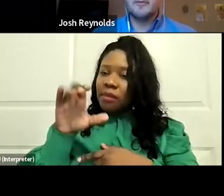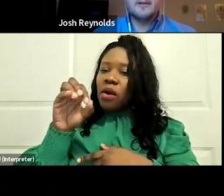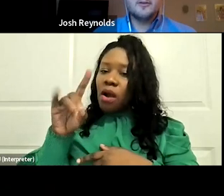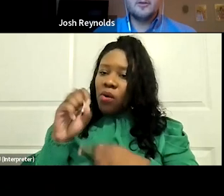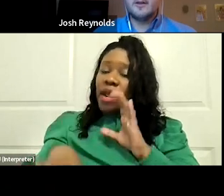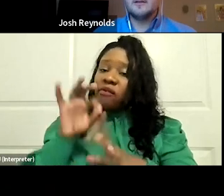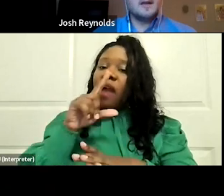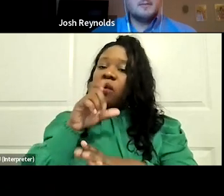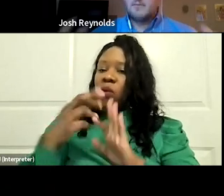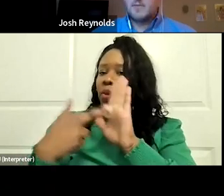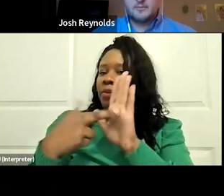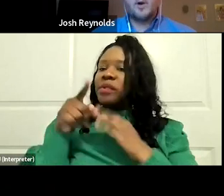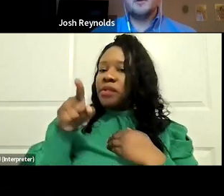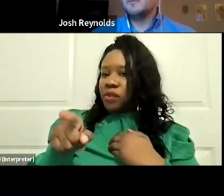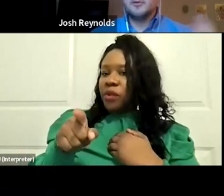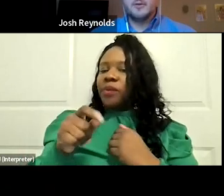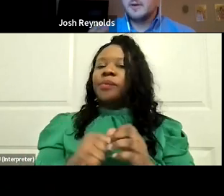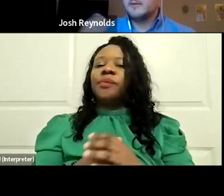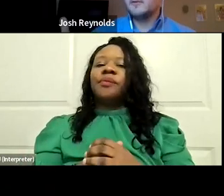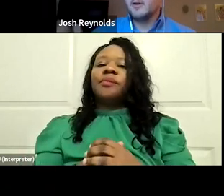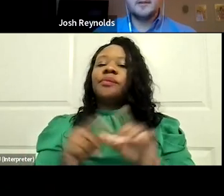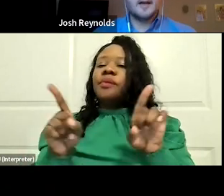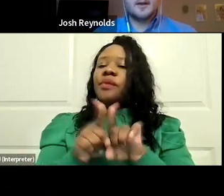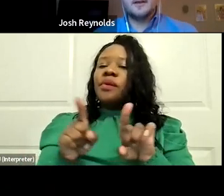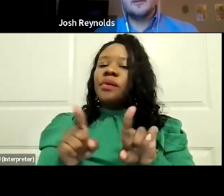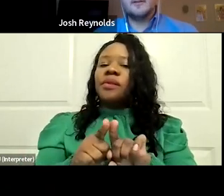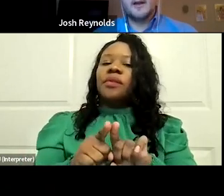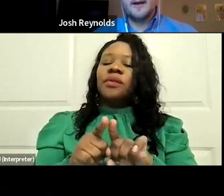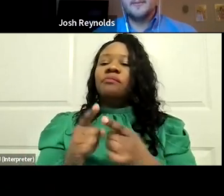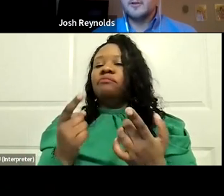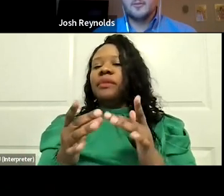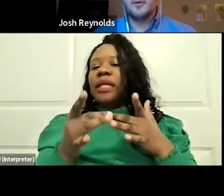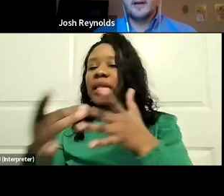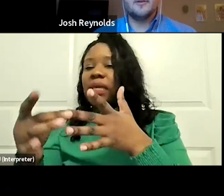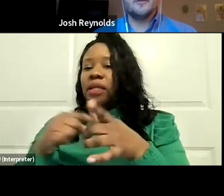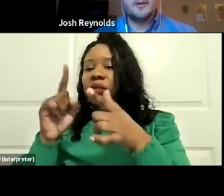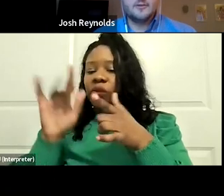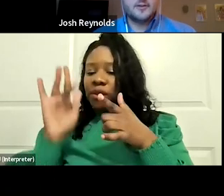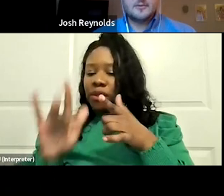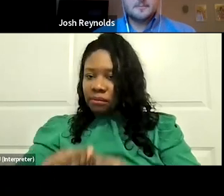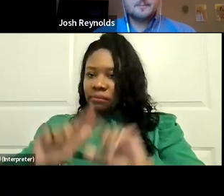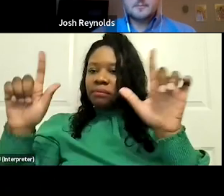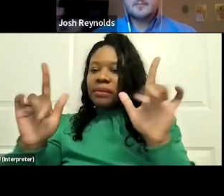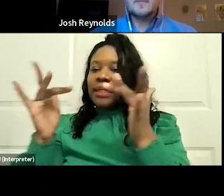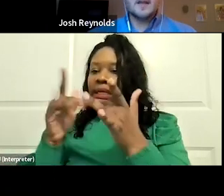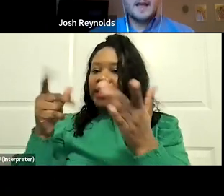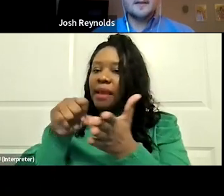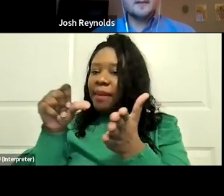represents you. And then as well, usually links to their contact pages so you can start building out those relationships.